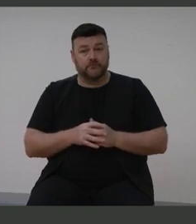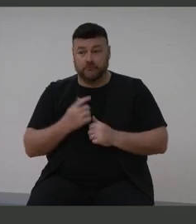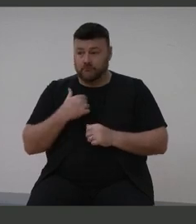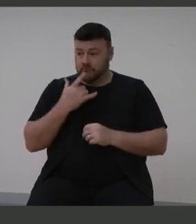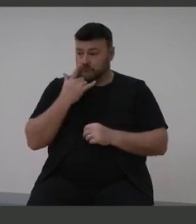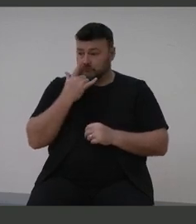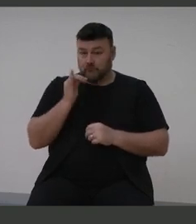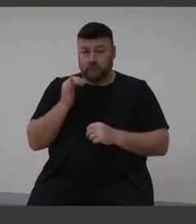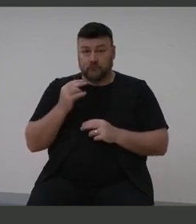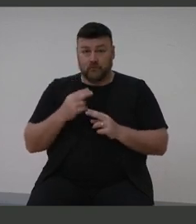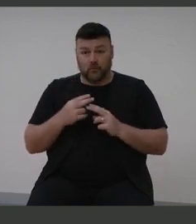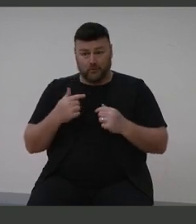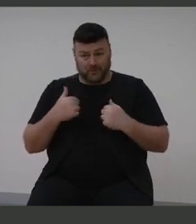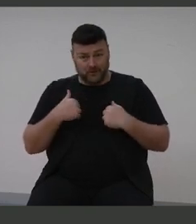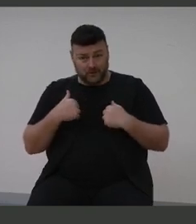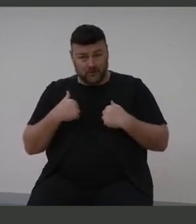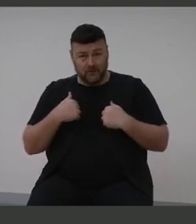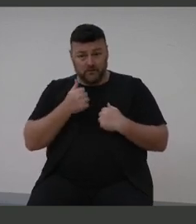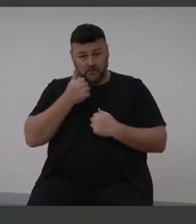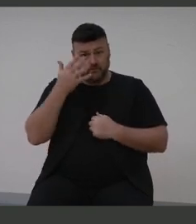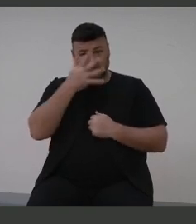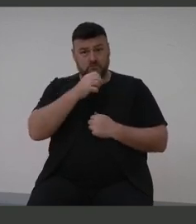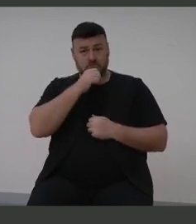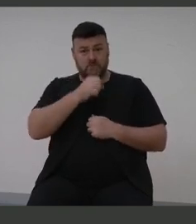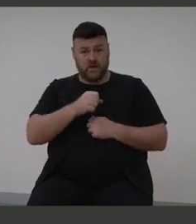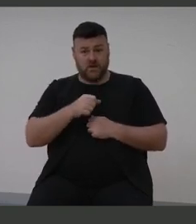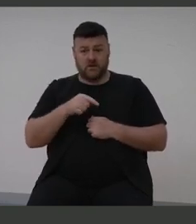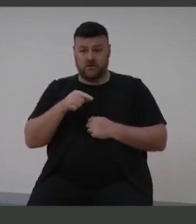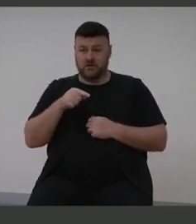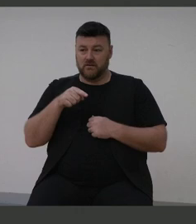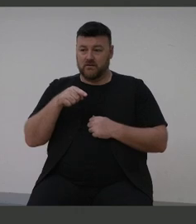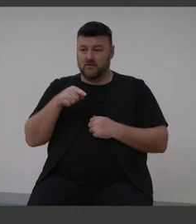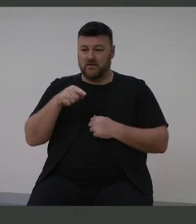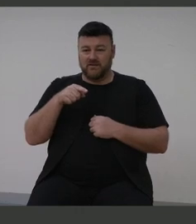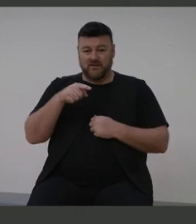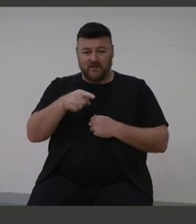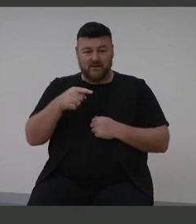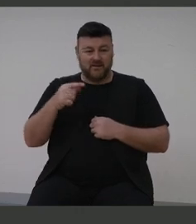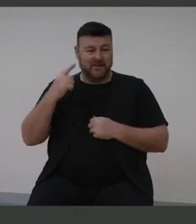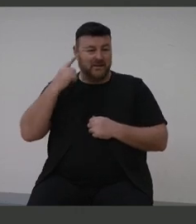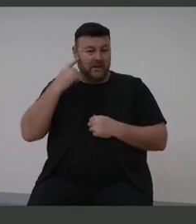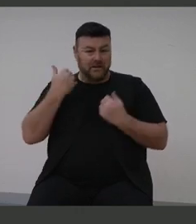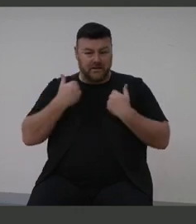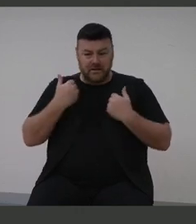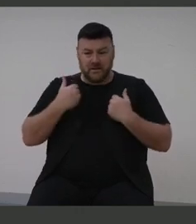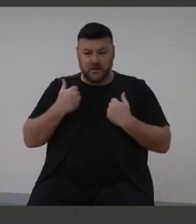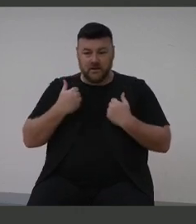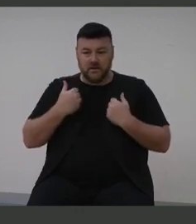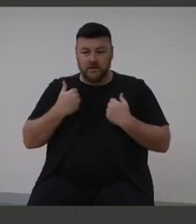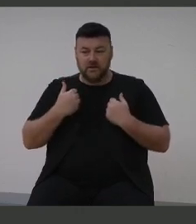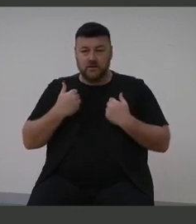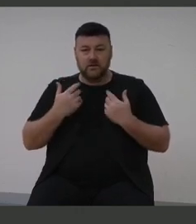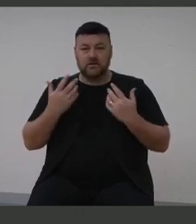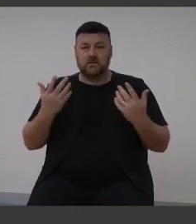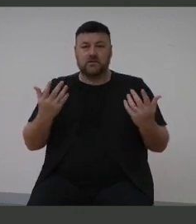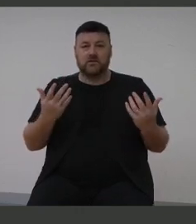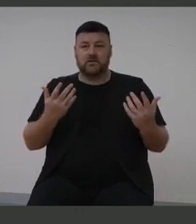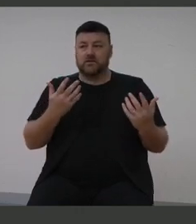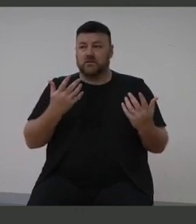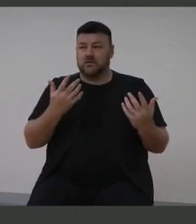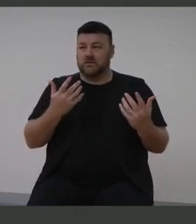see for me, as a war on my man, that this disease doesn't affect the whole population. But it seems to have catastrophic events.